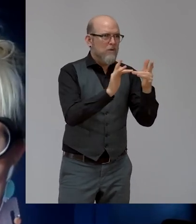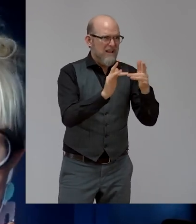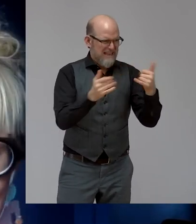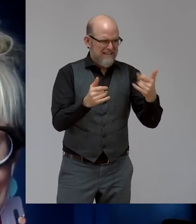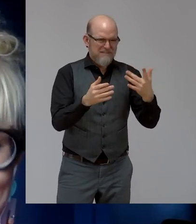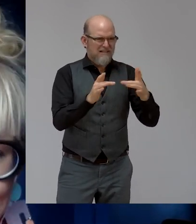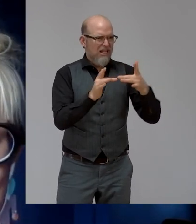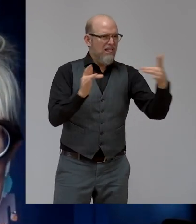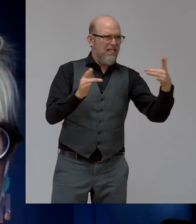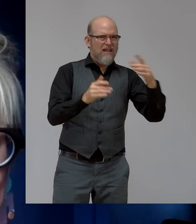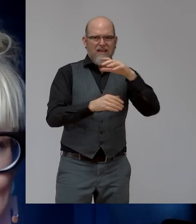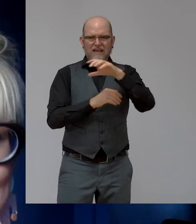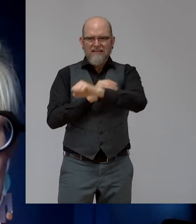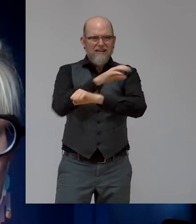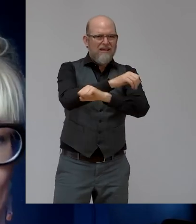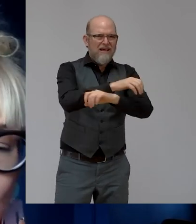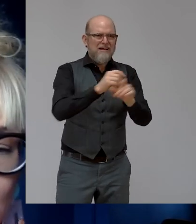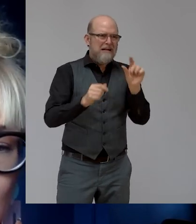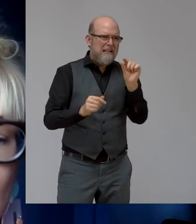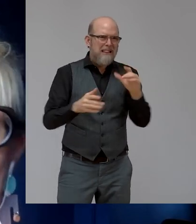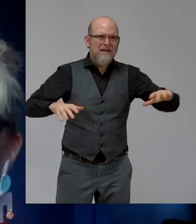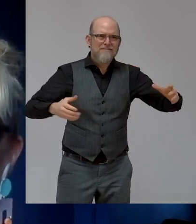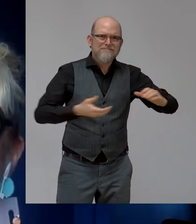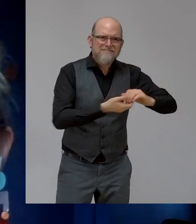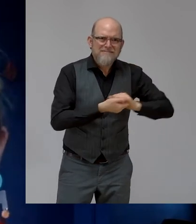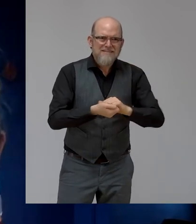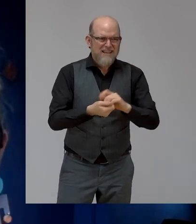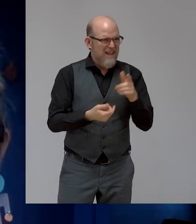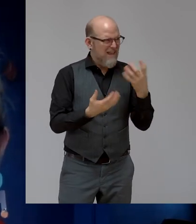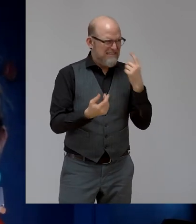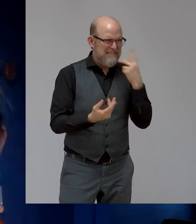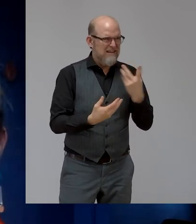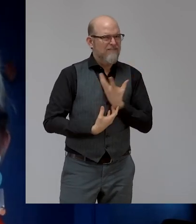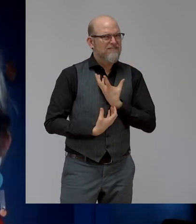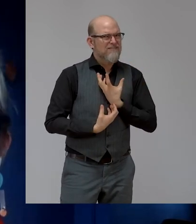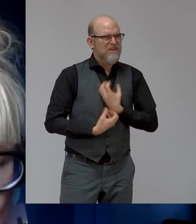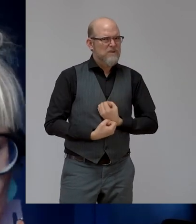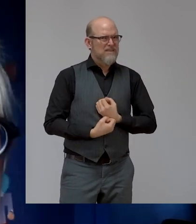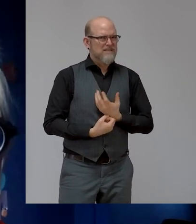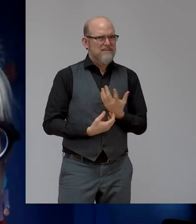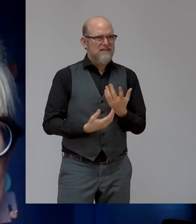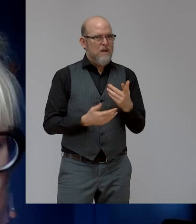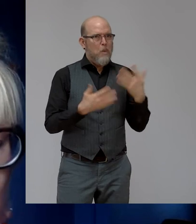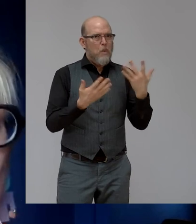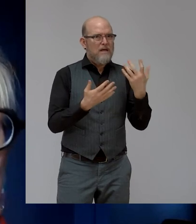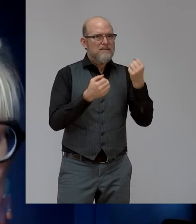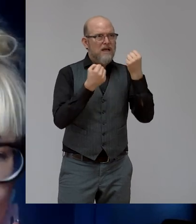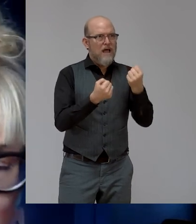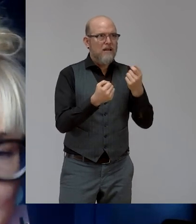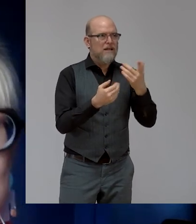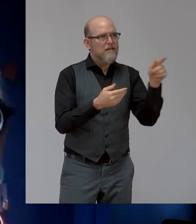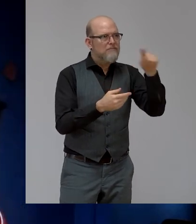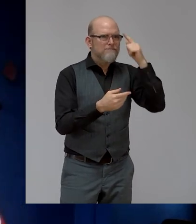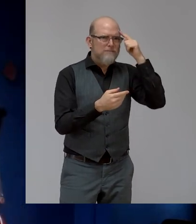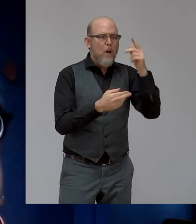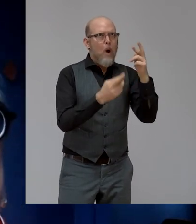What is your greatest frustration or barrier? And then what is your greatest hope in the next year for